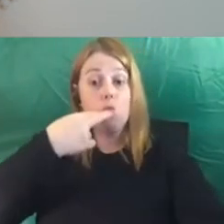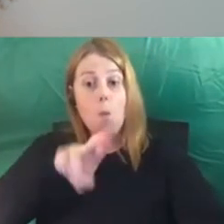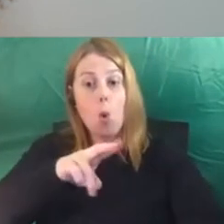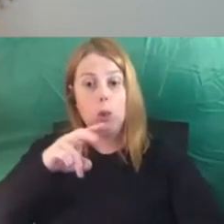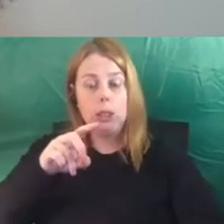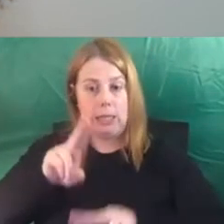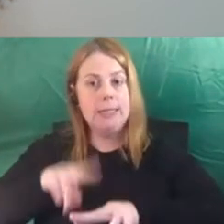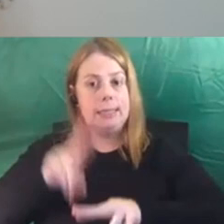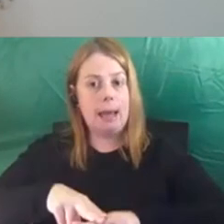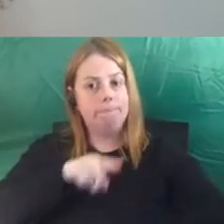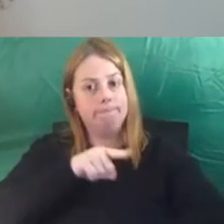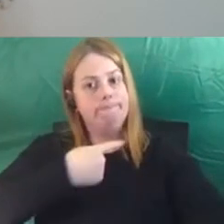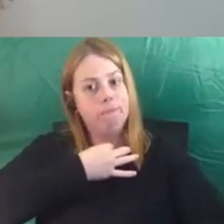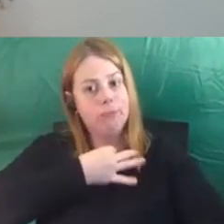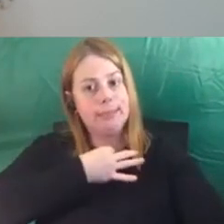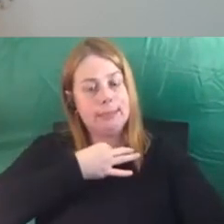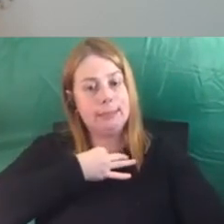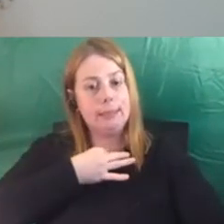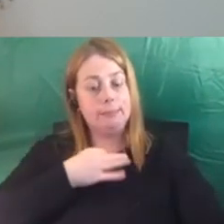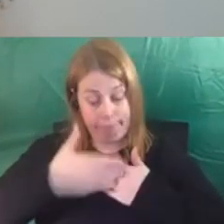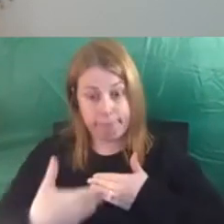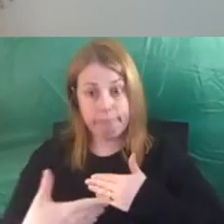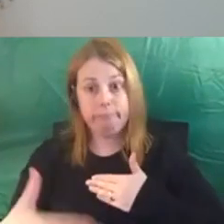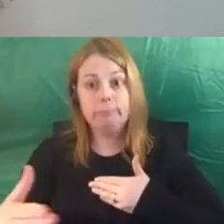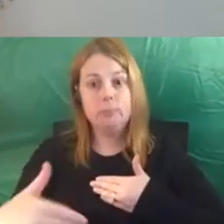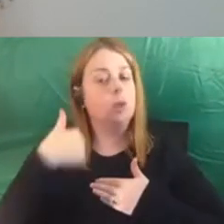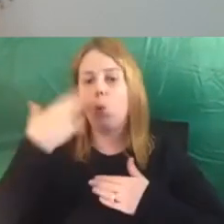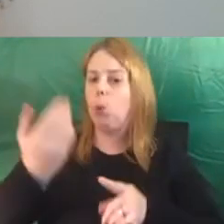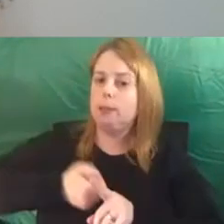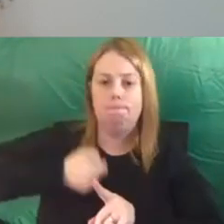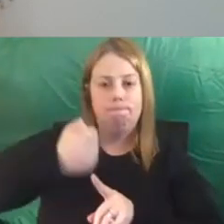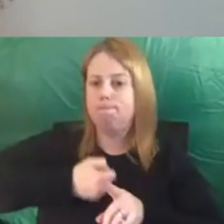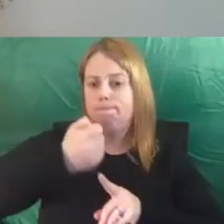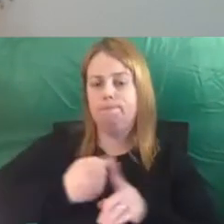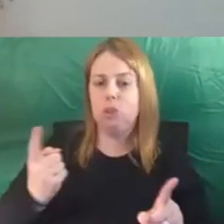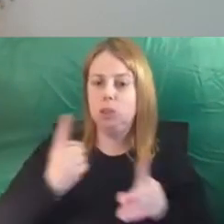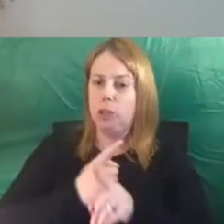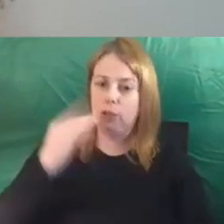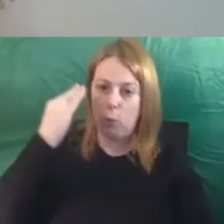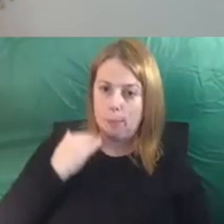From that time, I've always championed change for women.